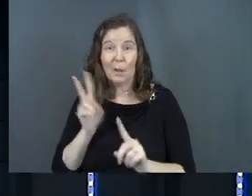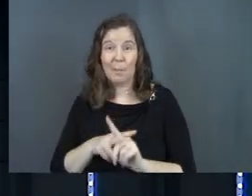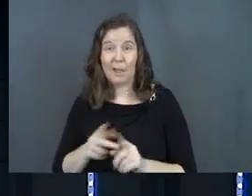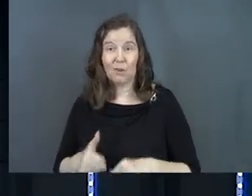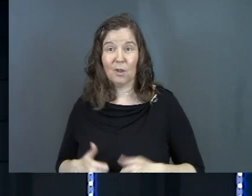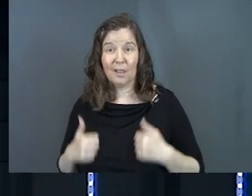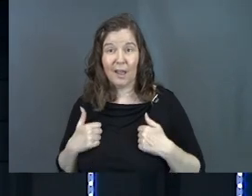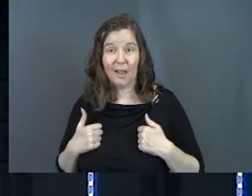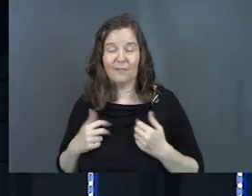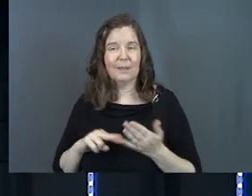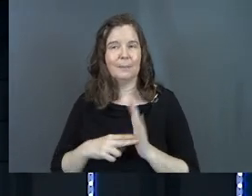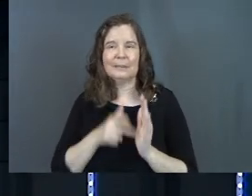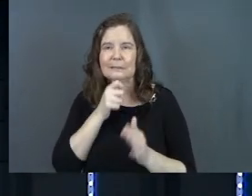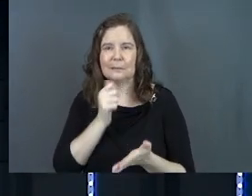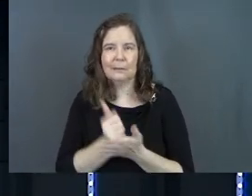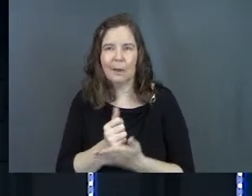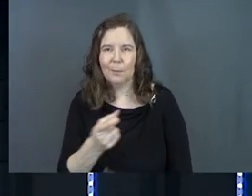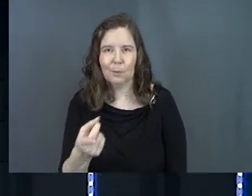it didn't do anything for you.